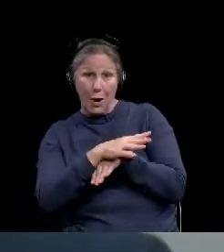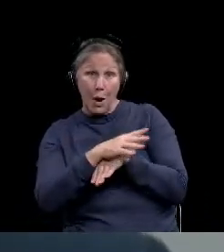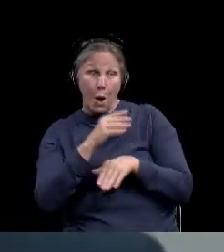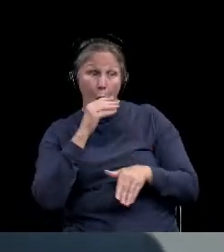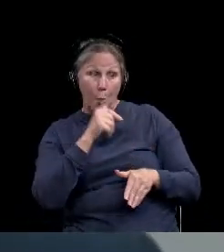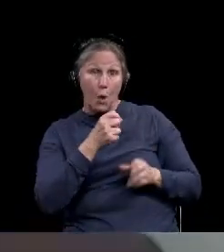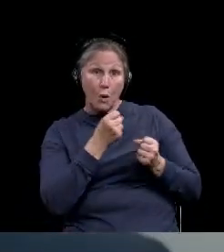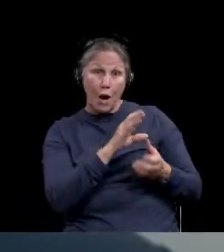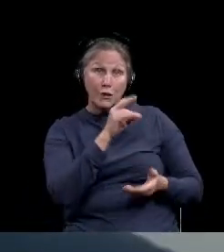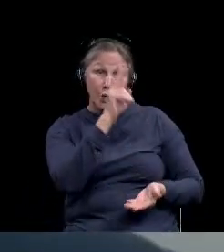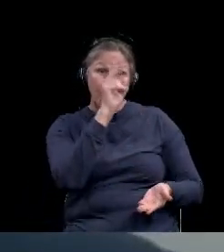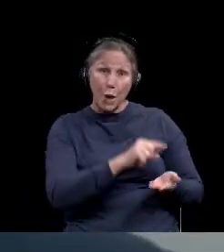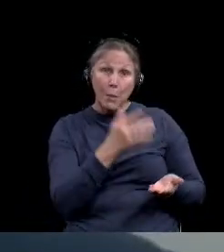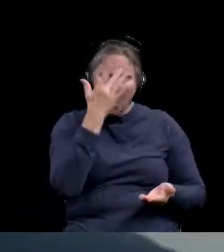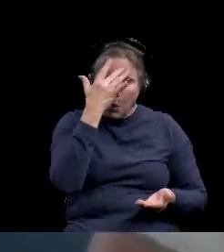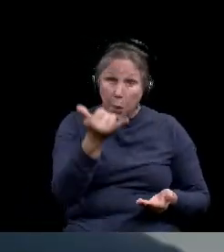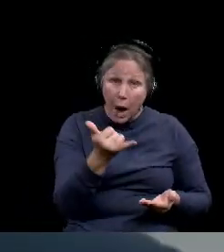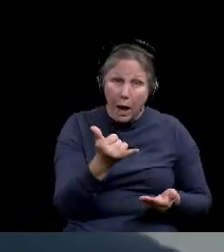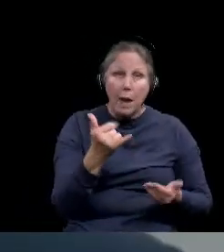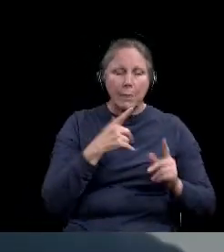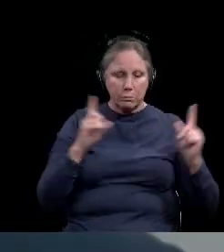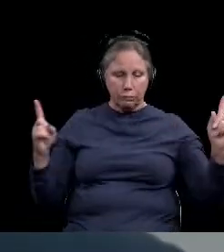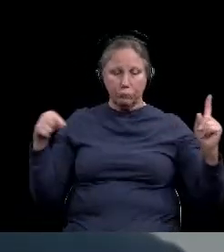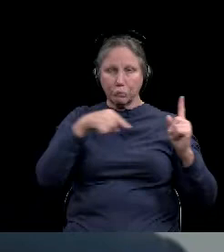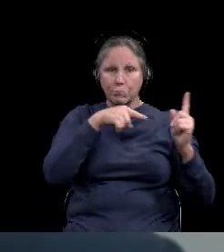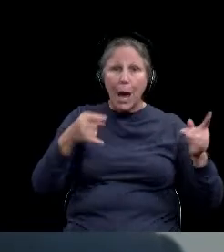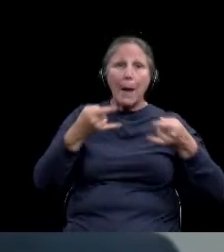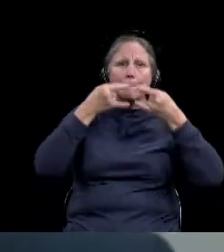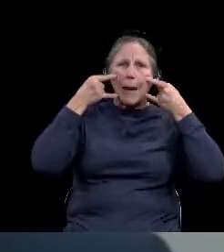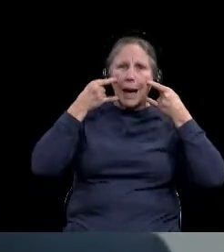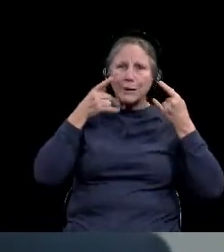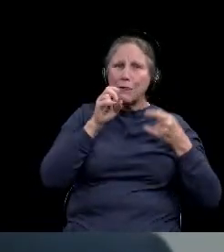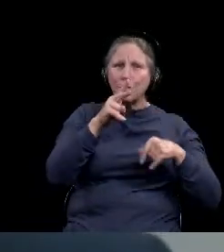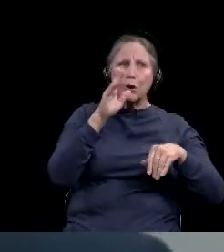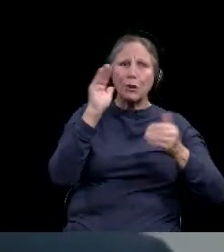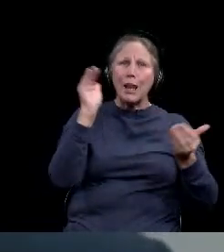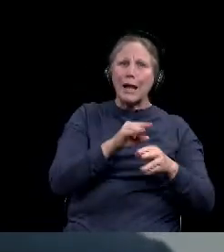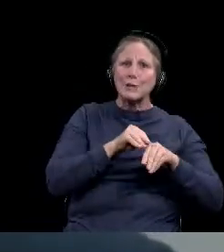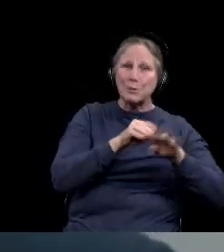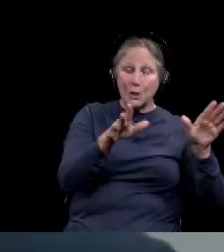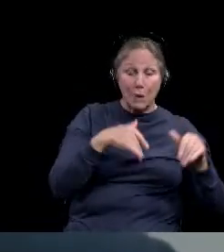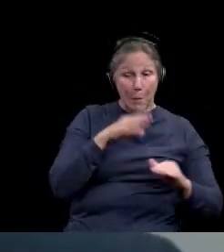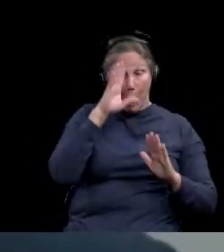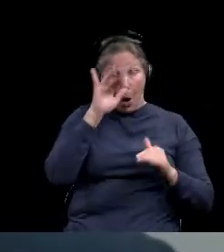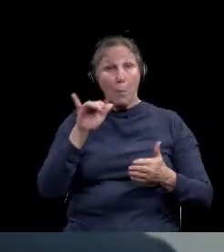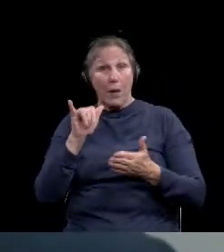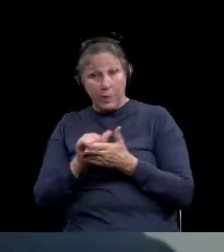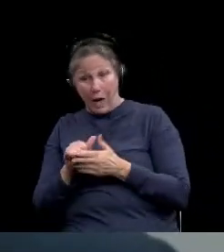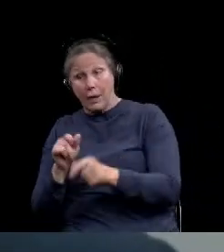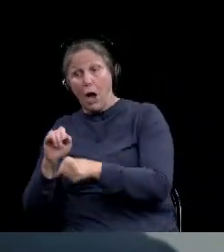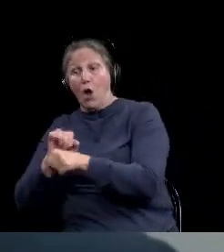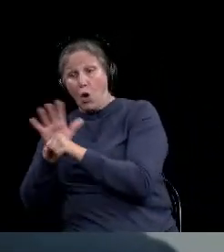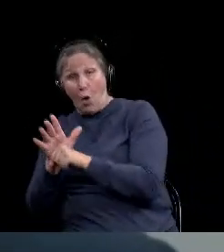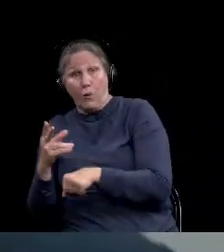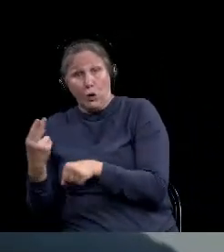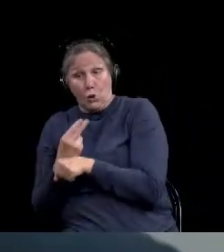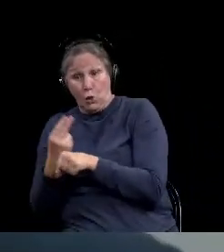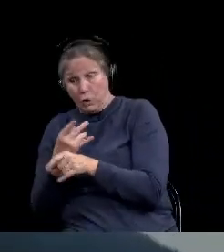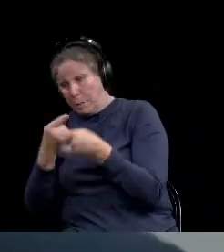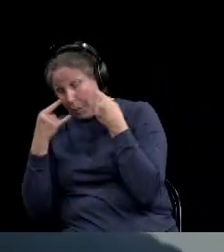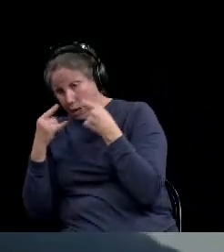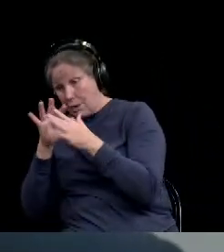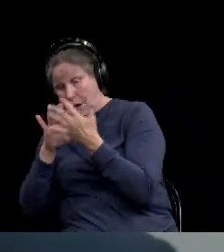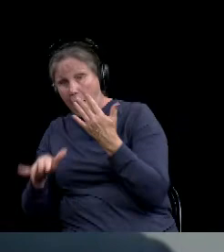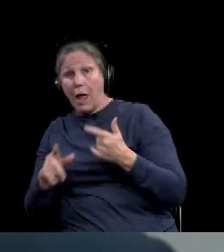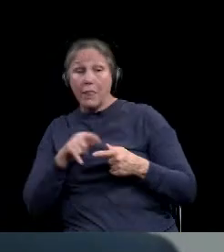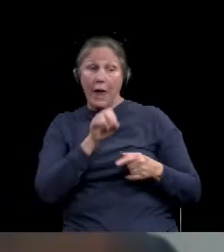decrease flu numbers because of all of our social distancing and masking and everything. So I certainly hope that our increased consciousness to those measures will actually decrease the